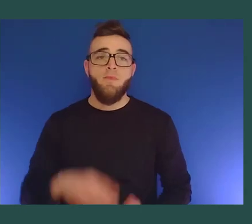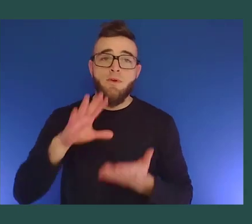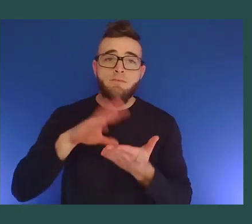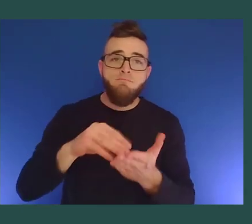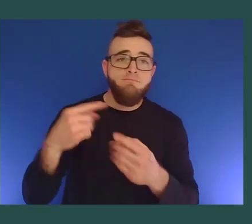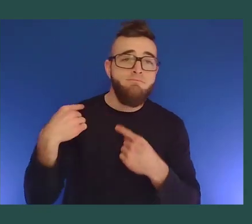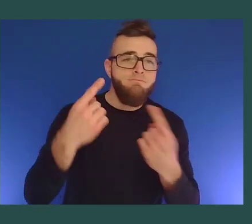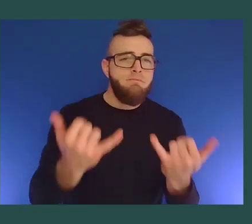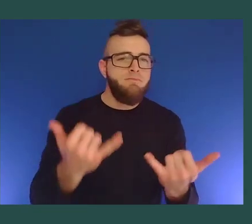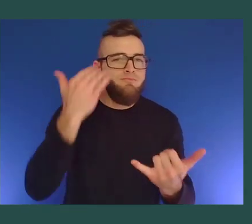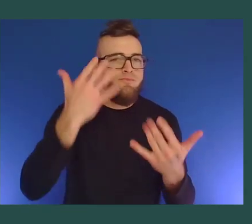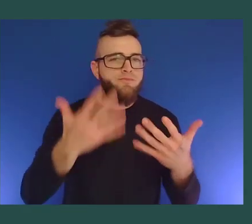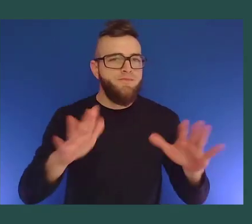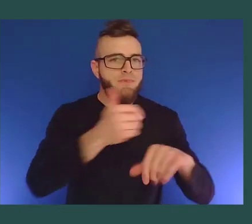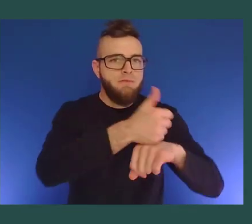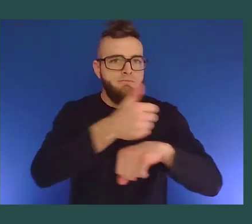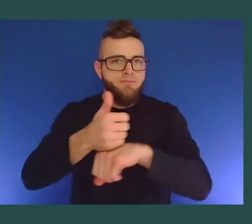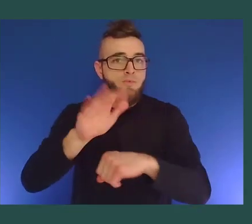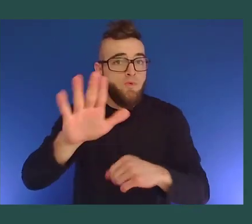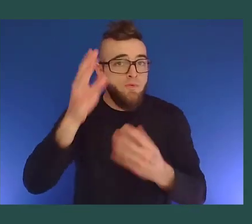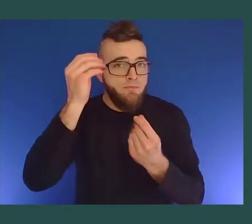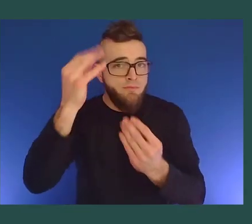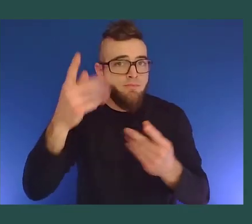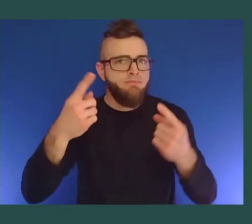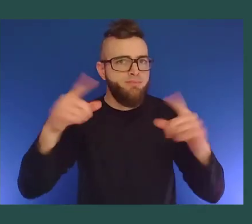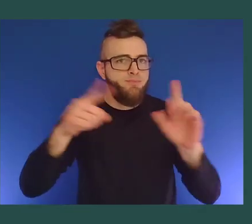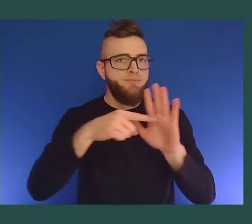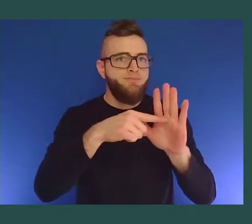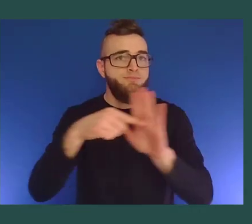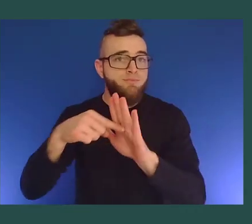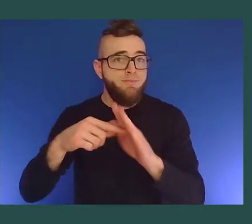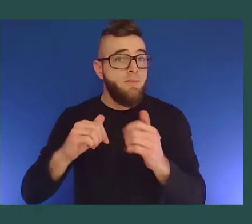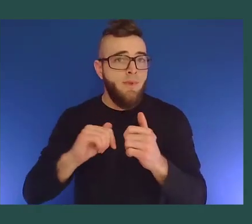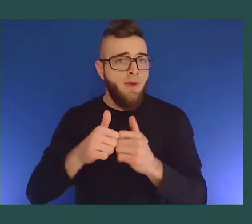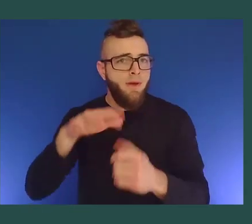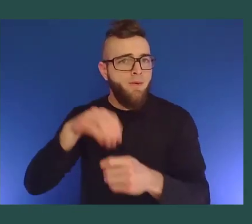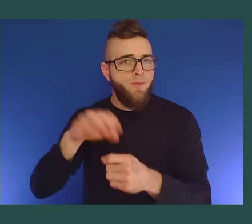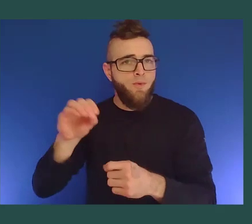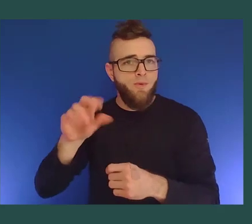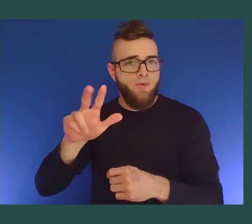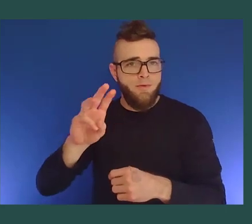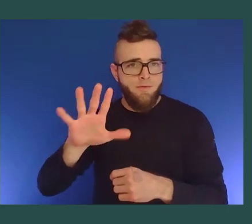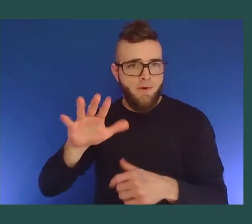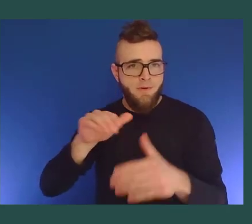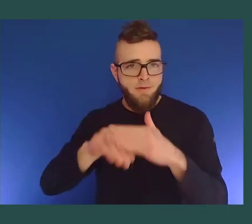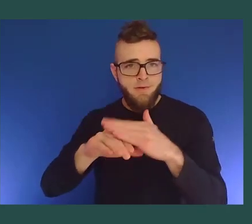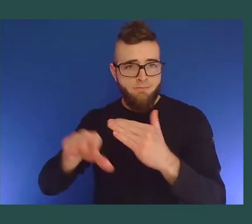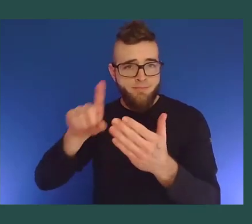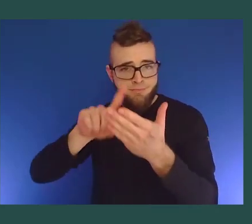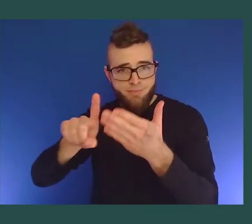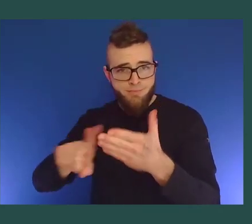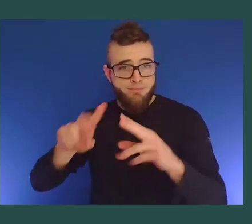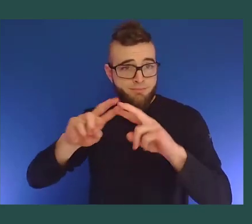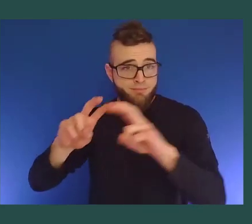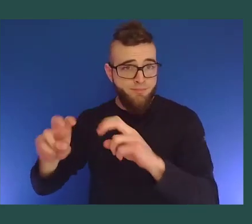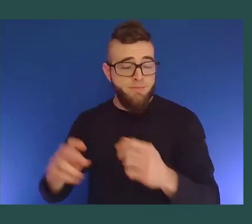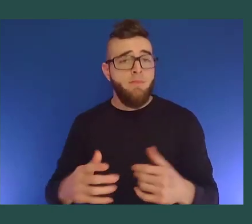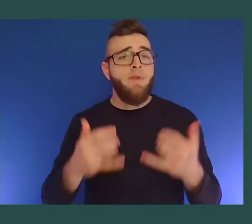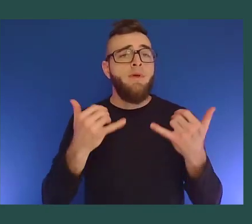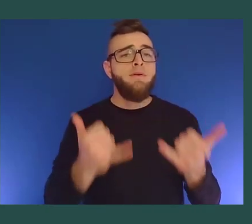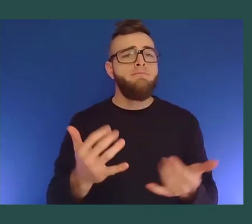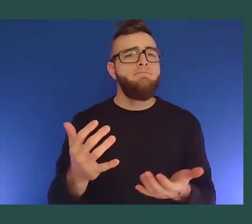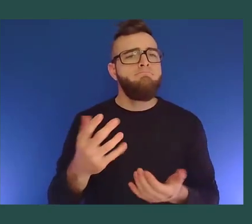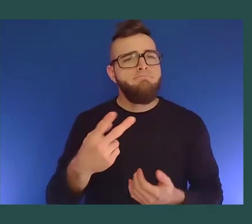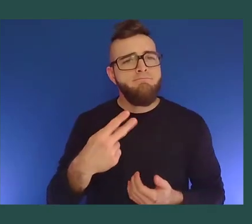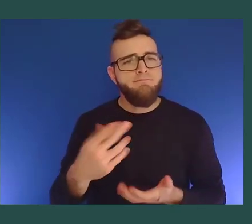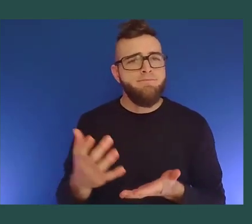Now that you know how to make your content accessible using the Accessibility Checker in Office 365, let's look at some other Microsoft Accessibility